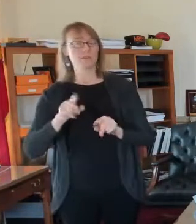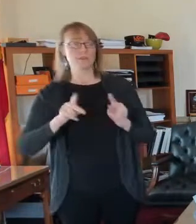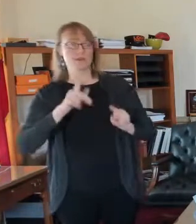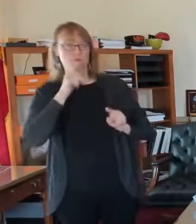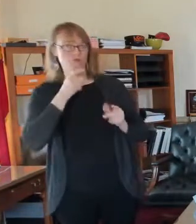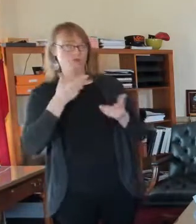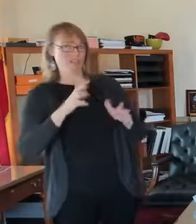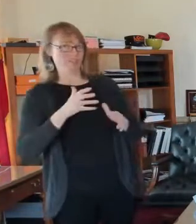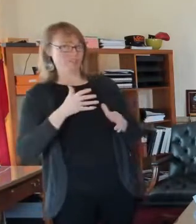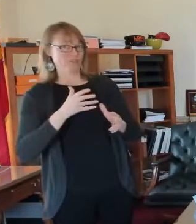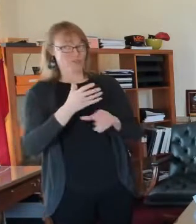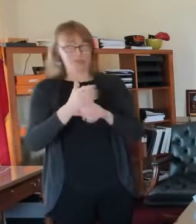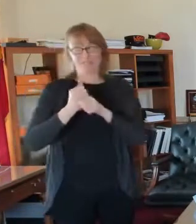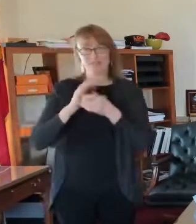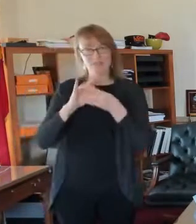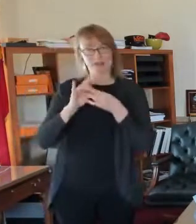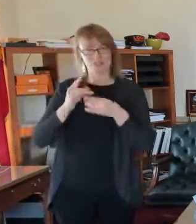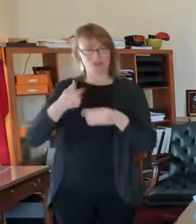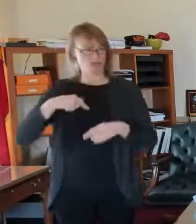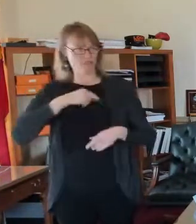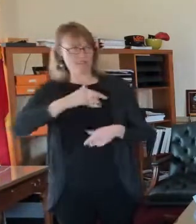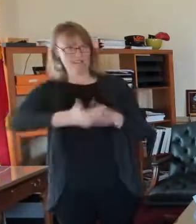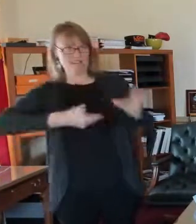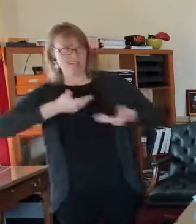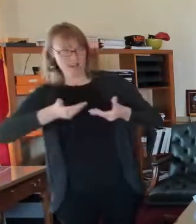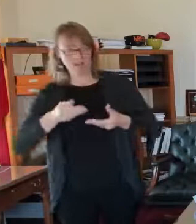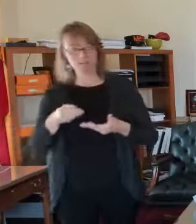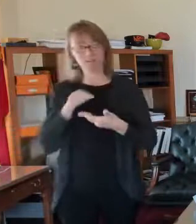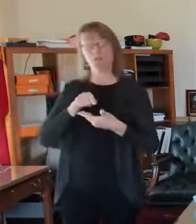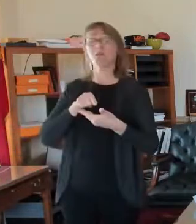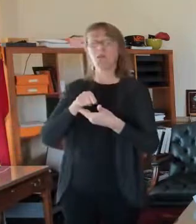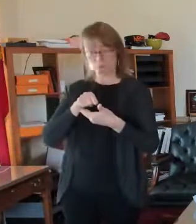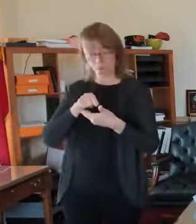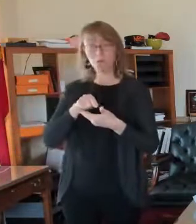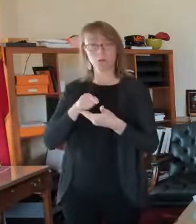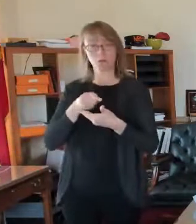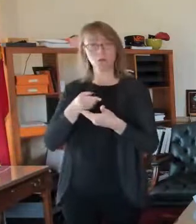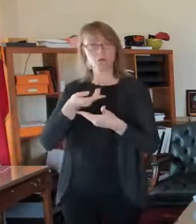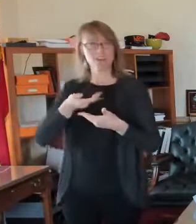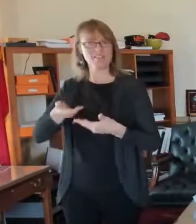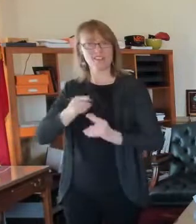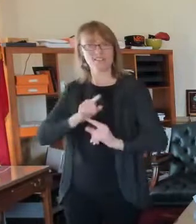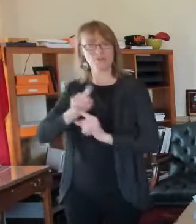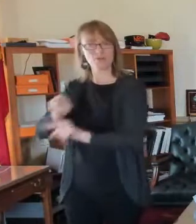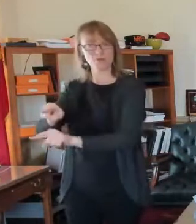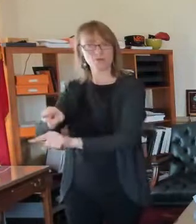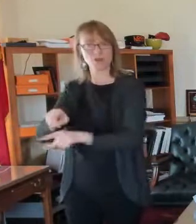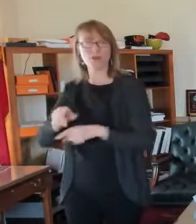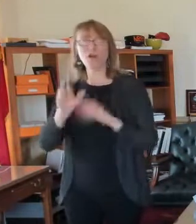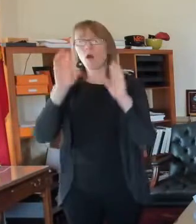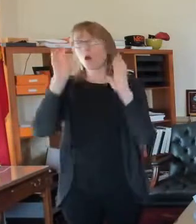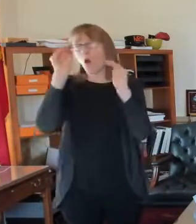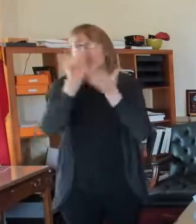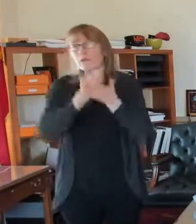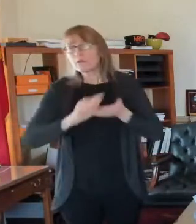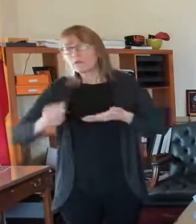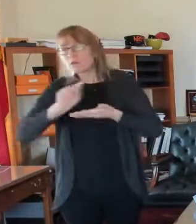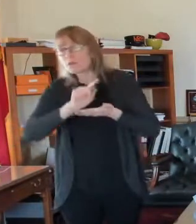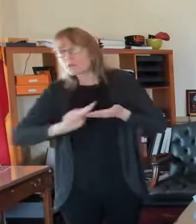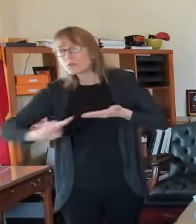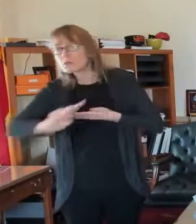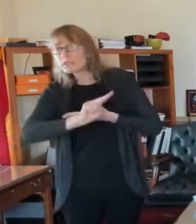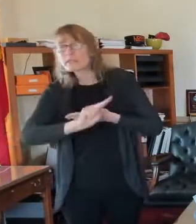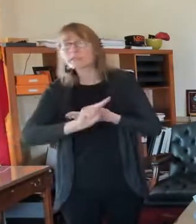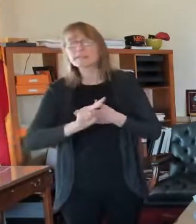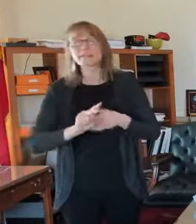are continuing, um, and I hope within a week or so we'll be able to uh, announce that you can get vaccinations